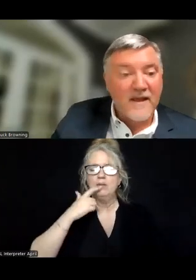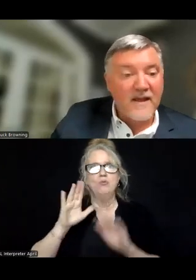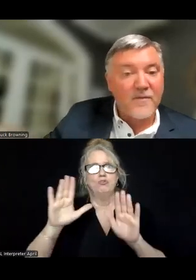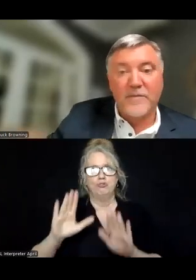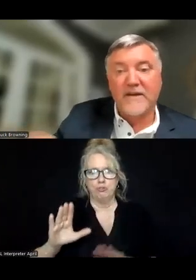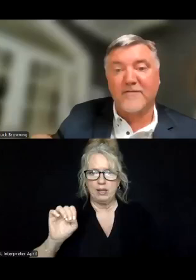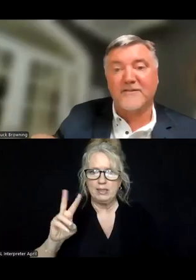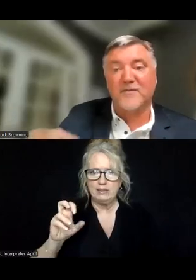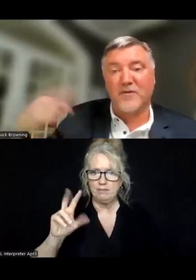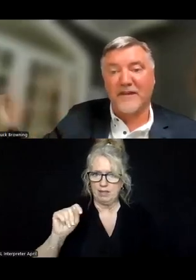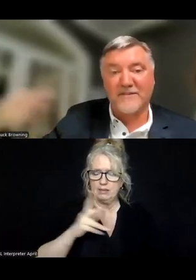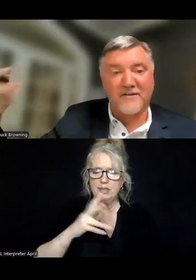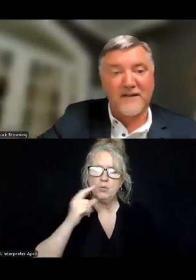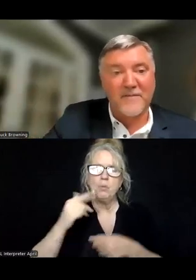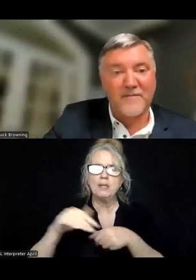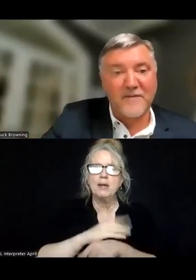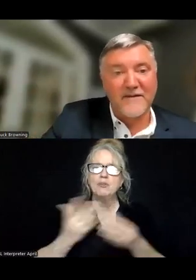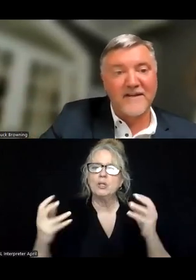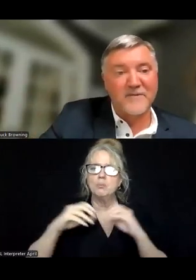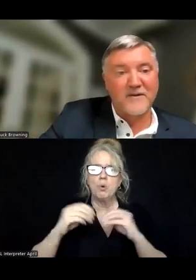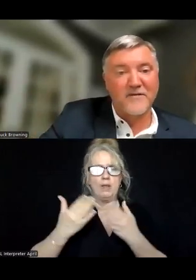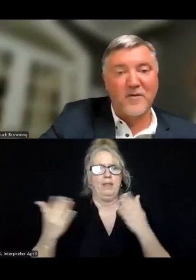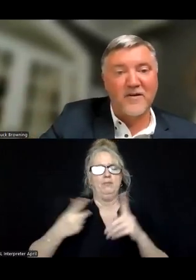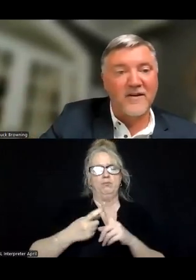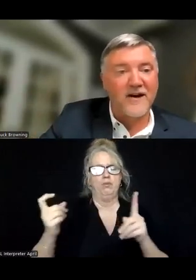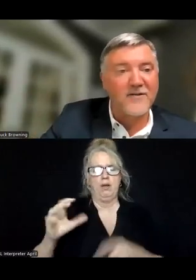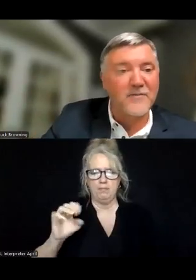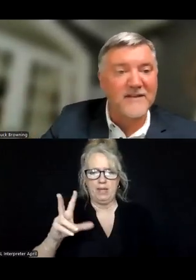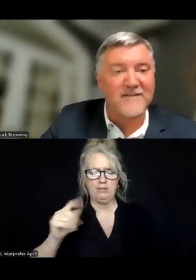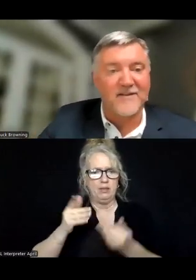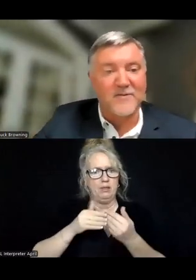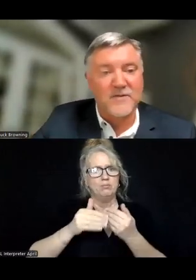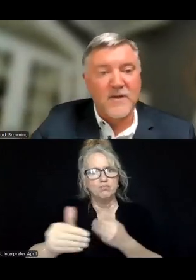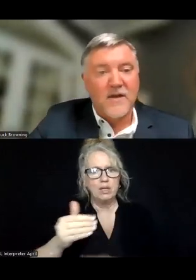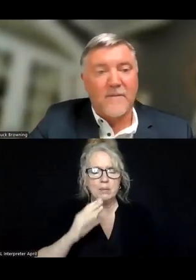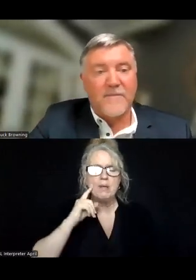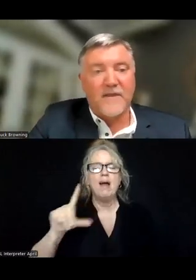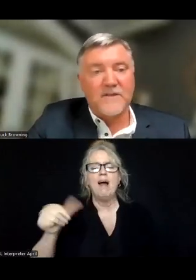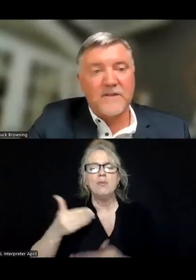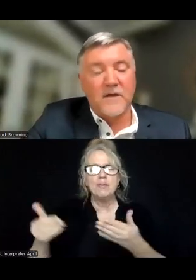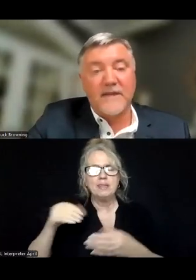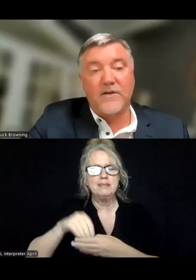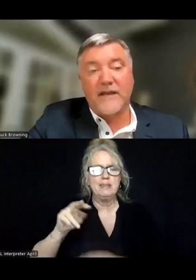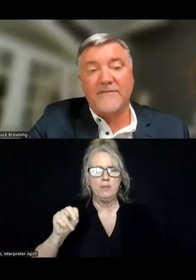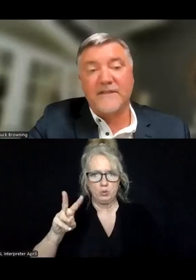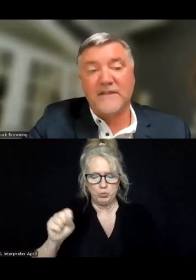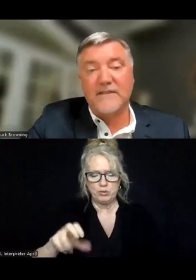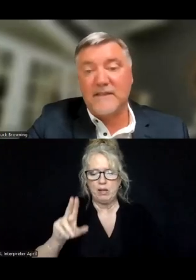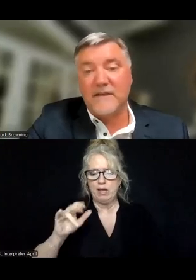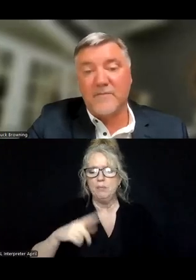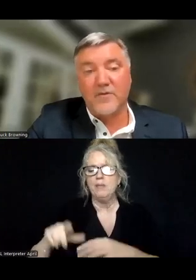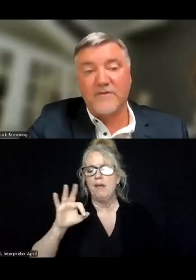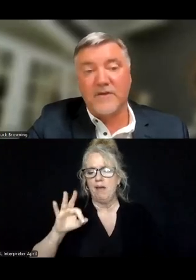and we'll covering some more things up from that event as we go forward. Other things in the news, there's an update on the